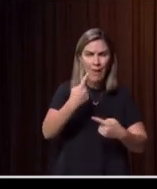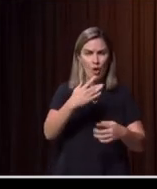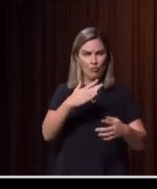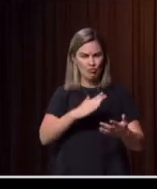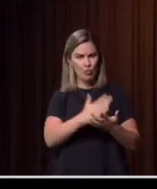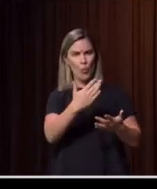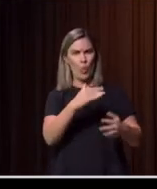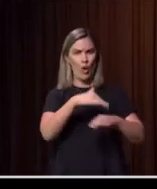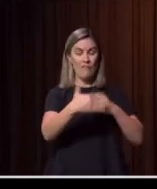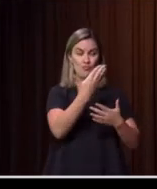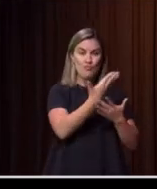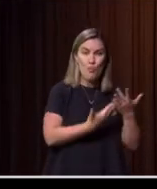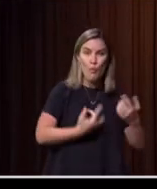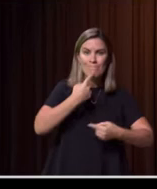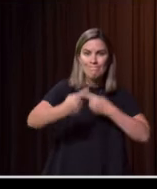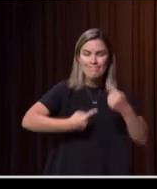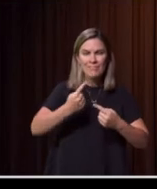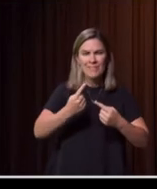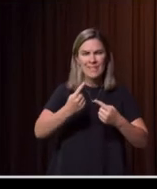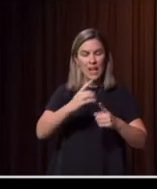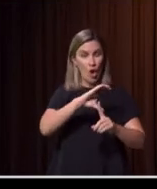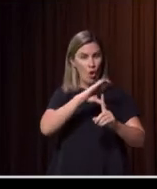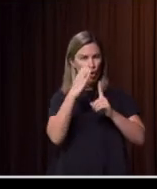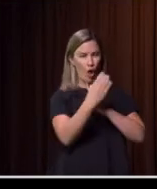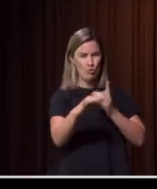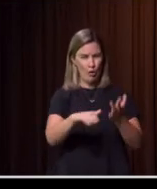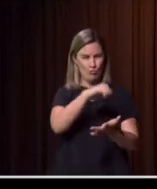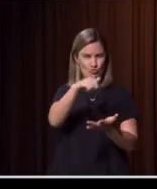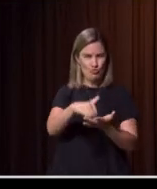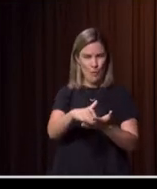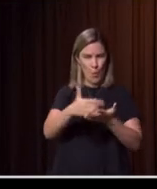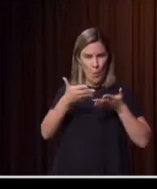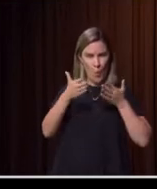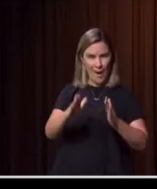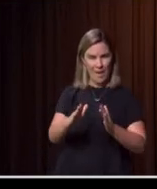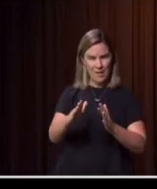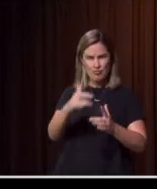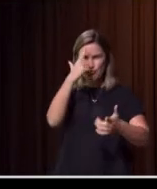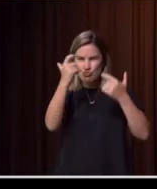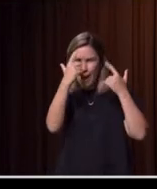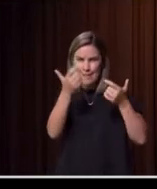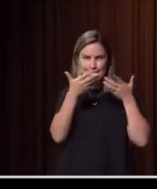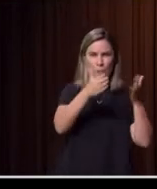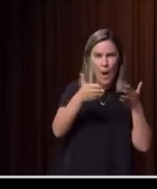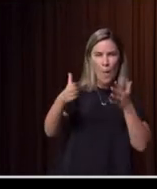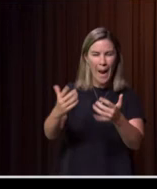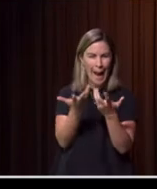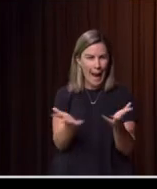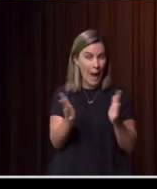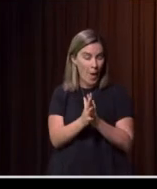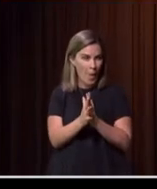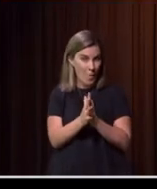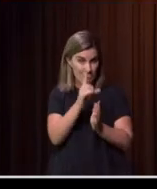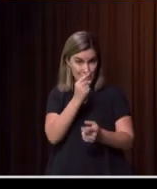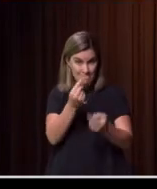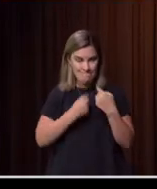agile, effective and culturally appropriate manner using creative means and mediums to do so? Thank you.